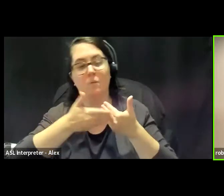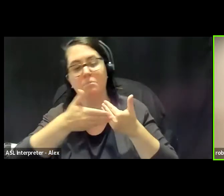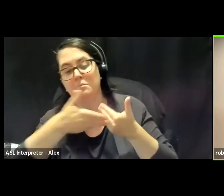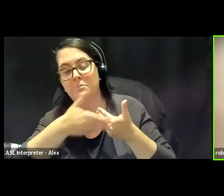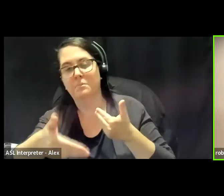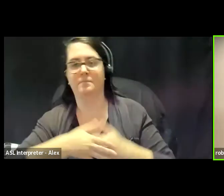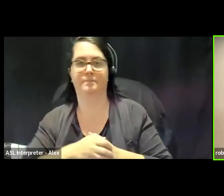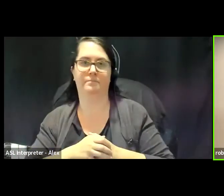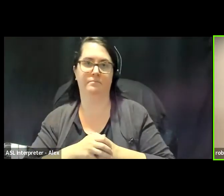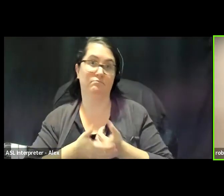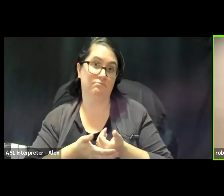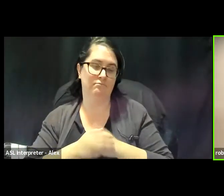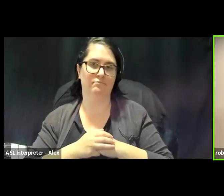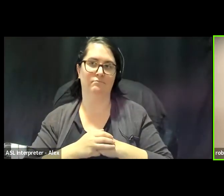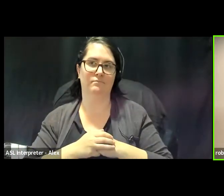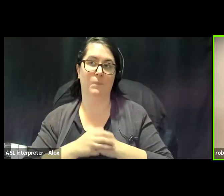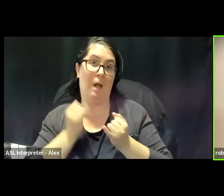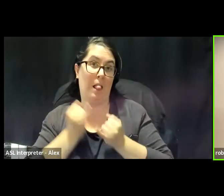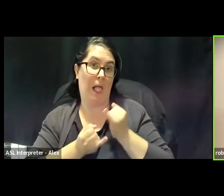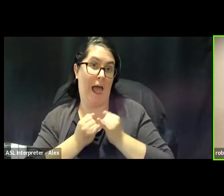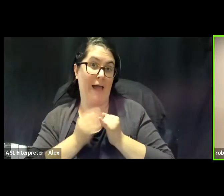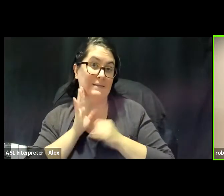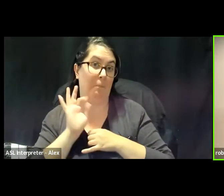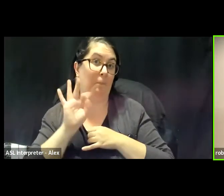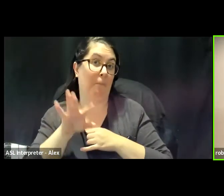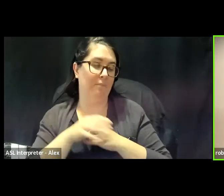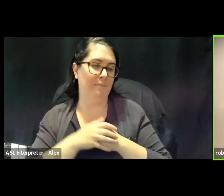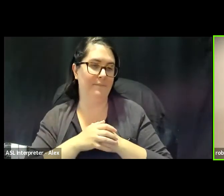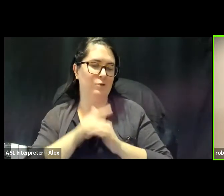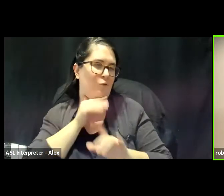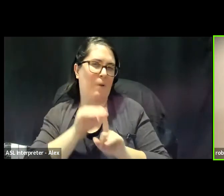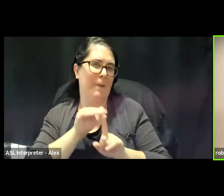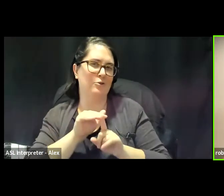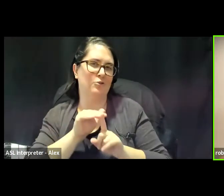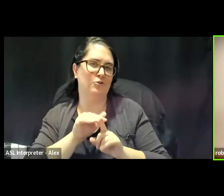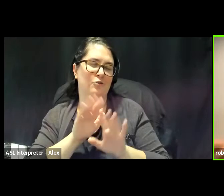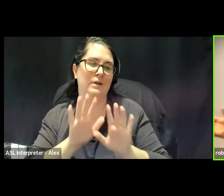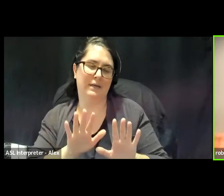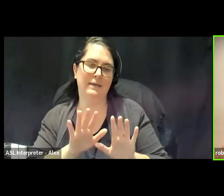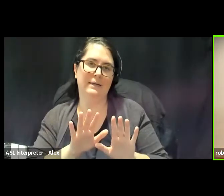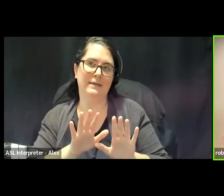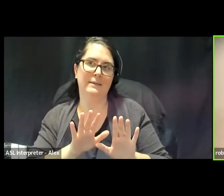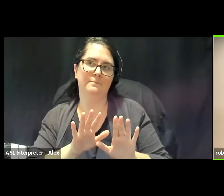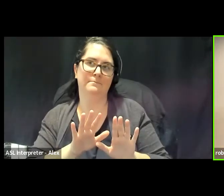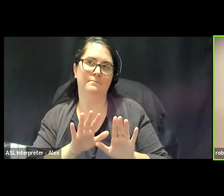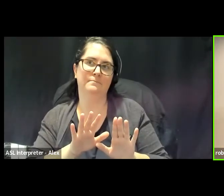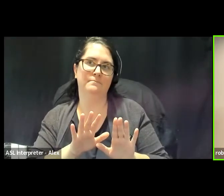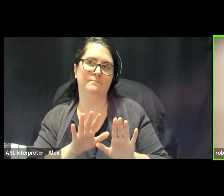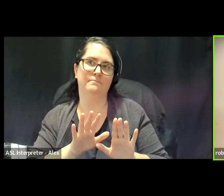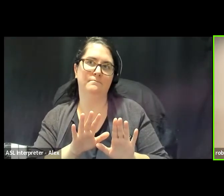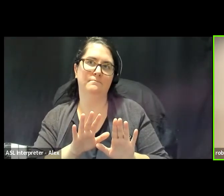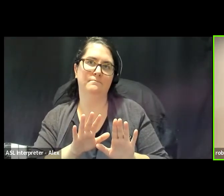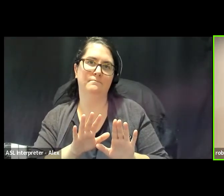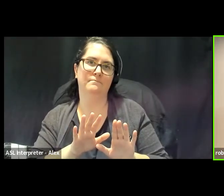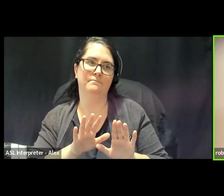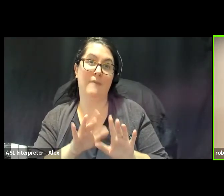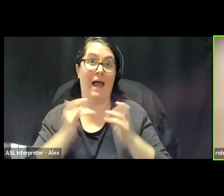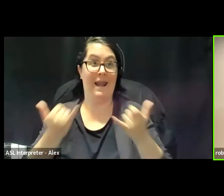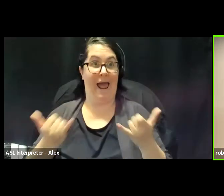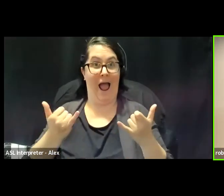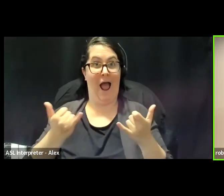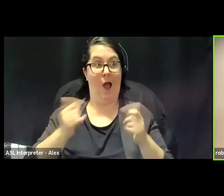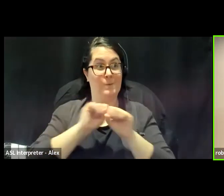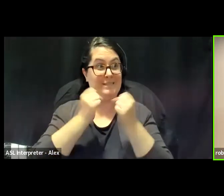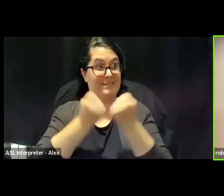one thing I would want to really leave us with is a reminder that there's nothing that's natural or permanent about the way that things are